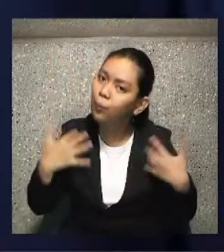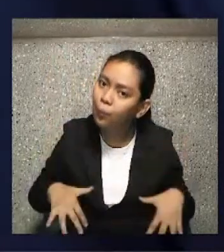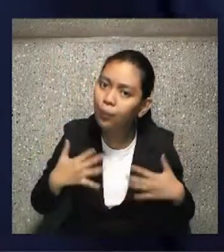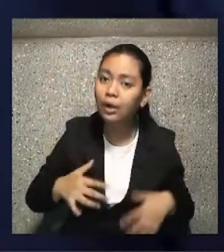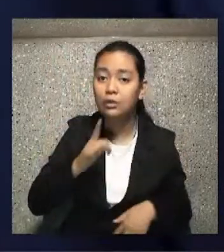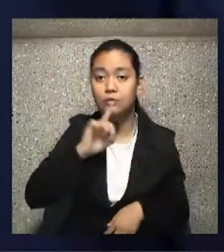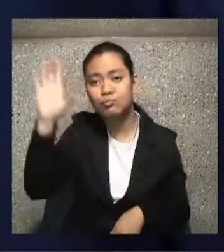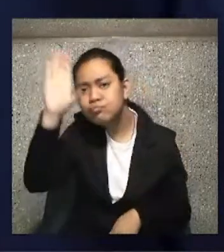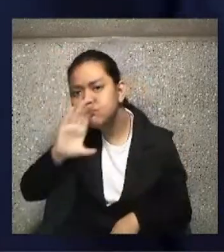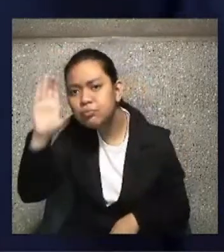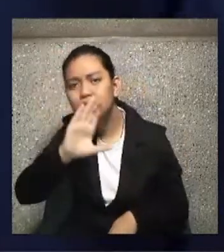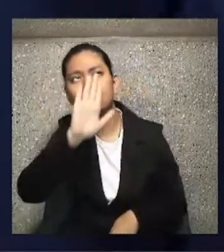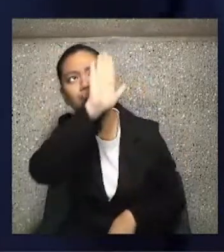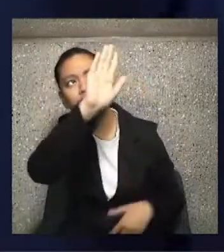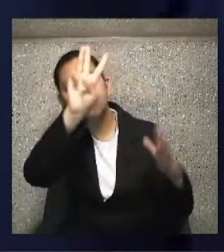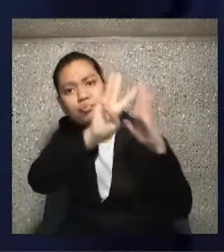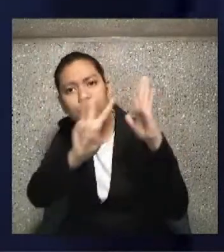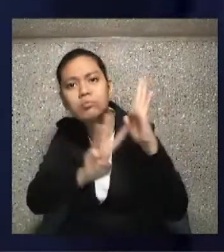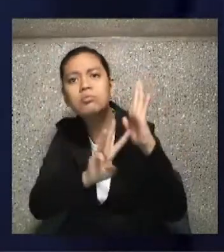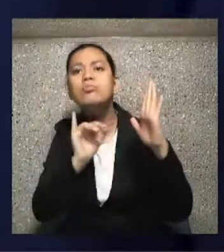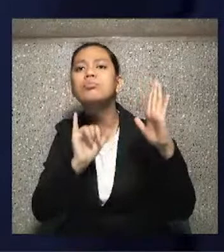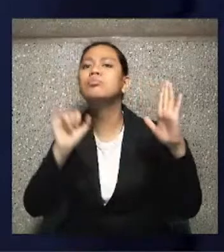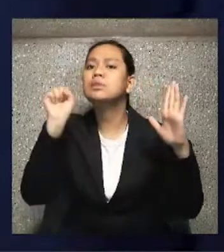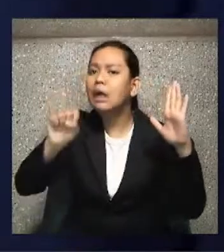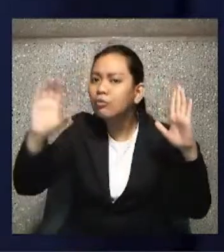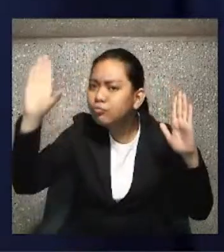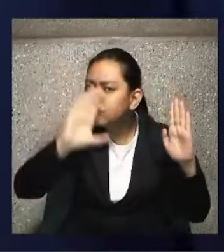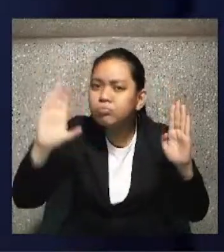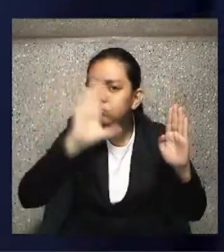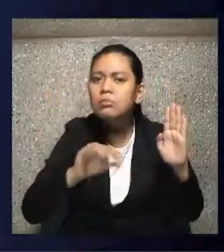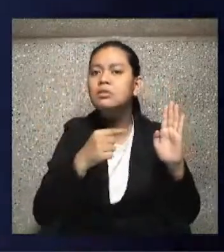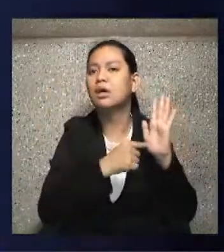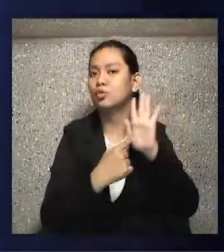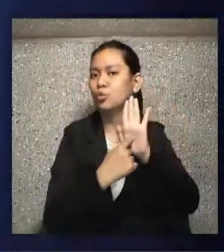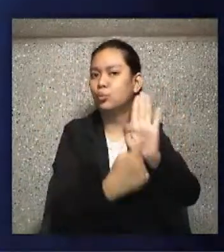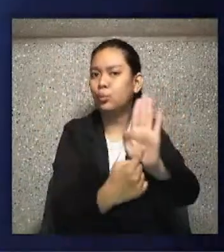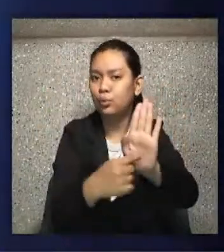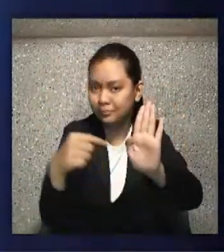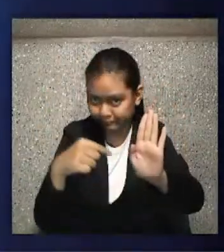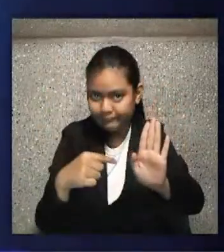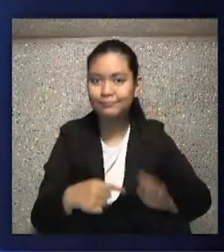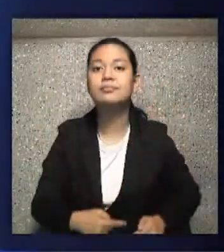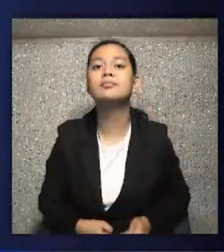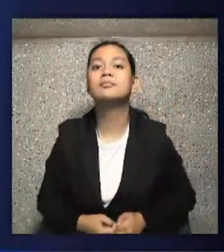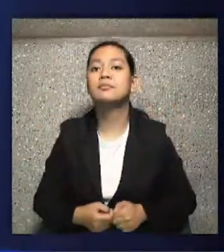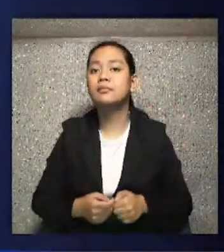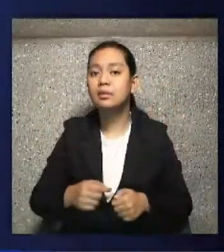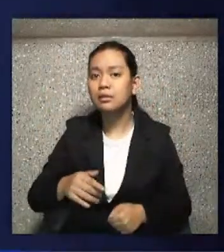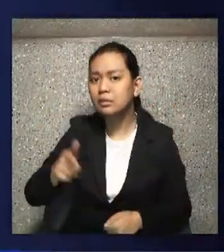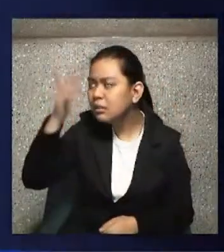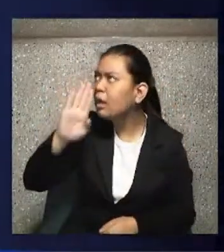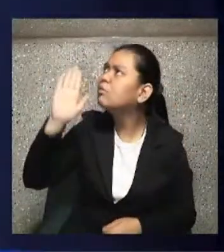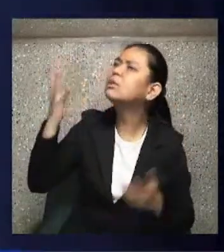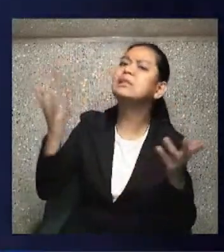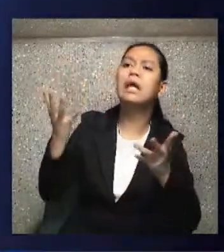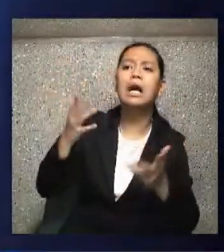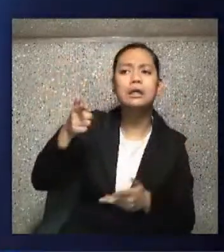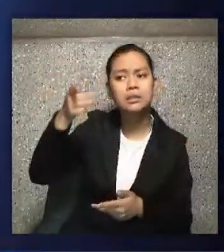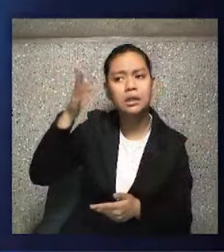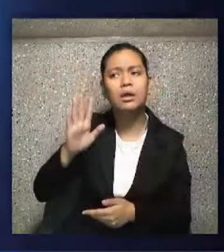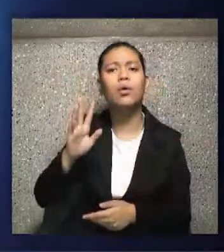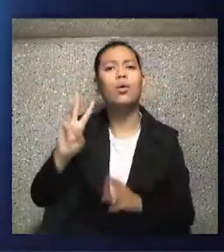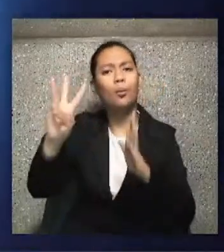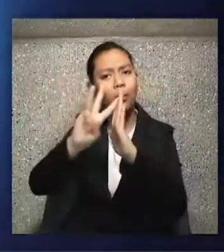will, He must find a way to reveal it to you. So in that singular quiet moment,